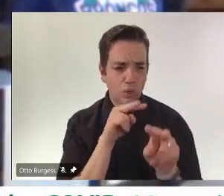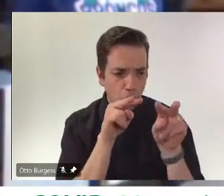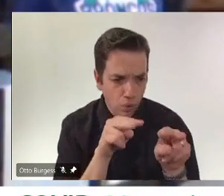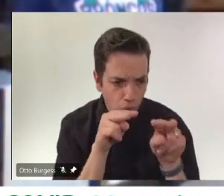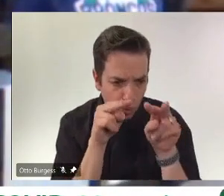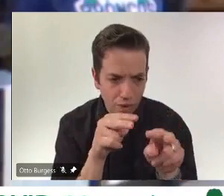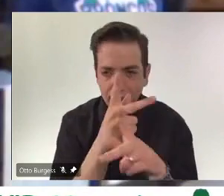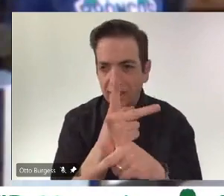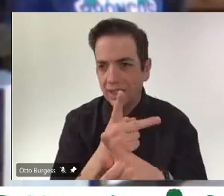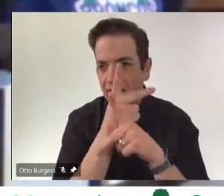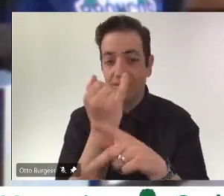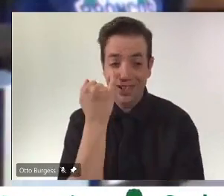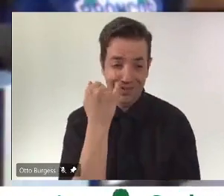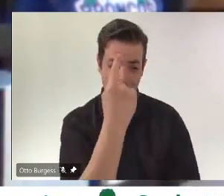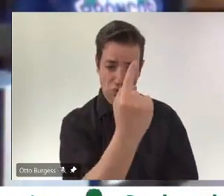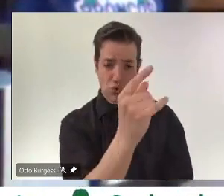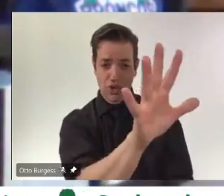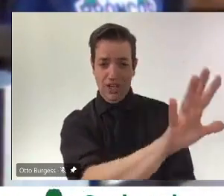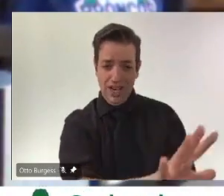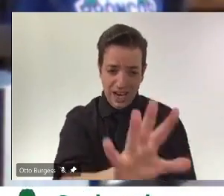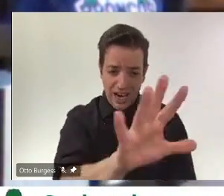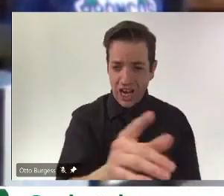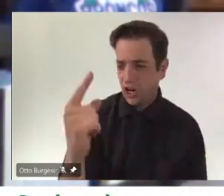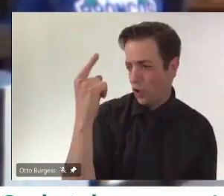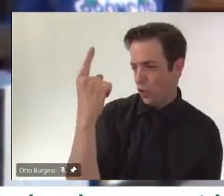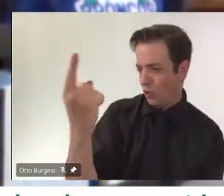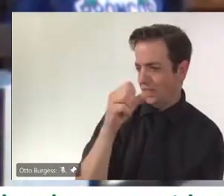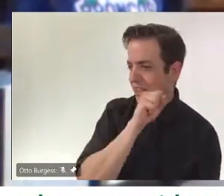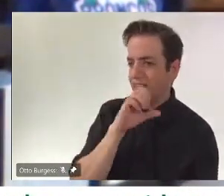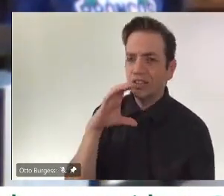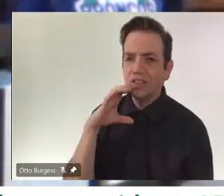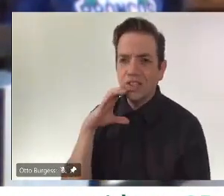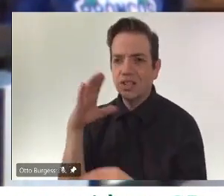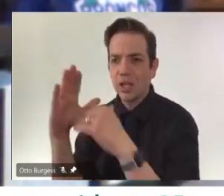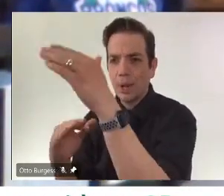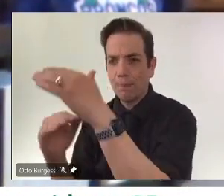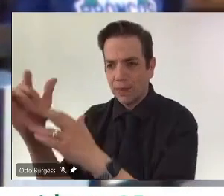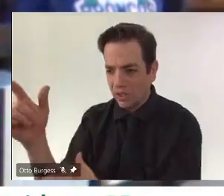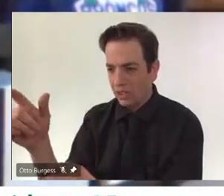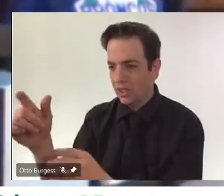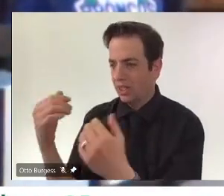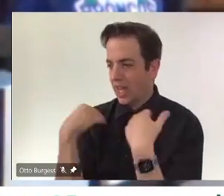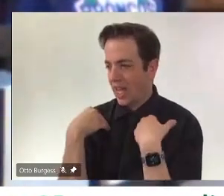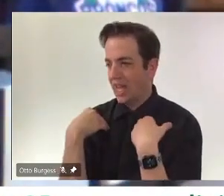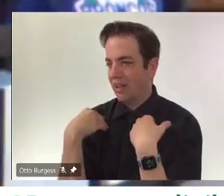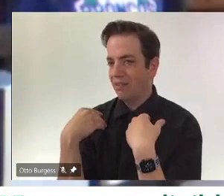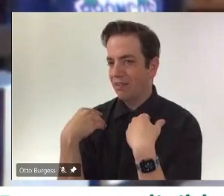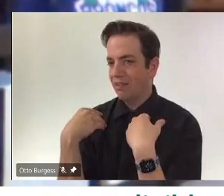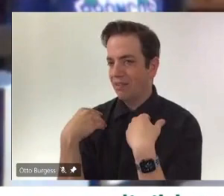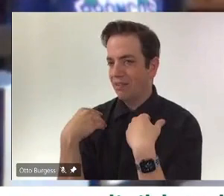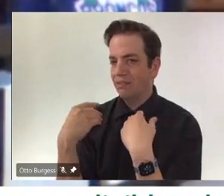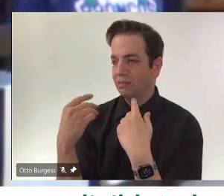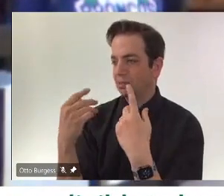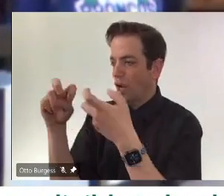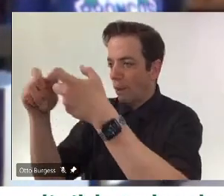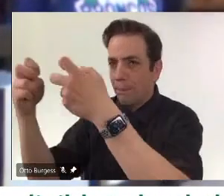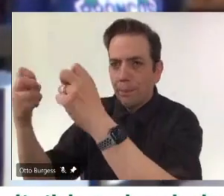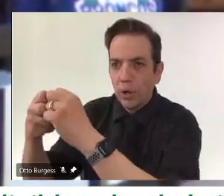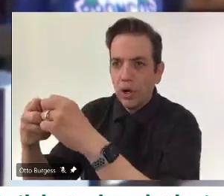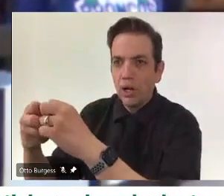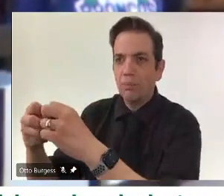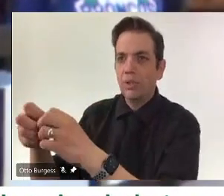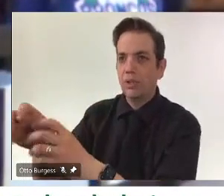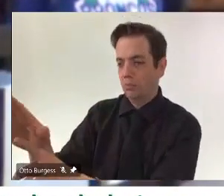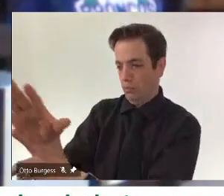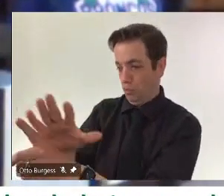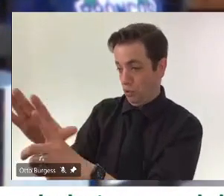long term care facility, personal care home where, where they, you an issue arises, you know, the local medical health officer will be